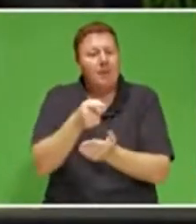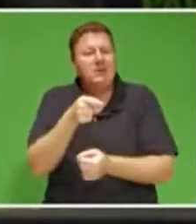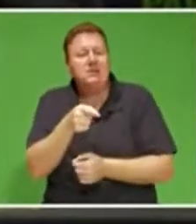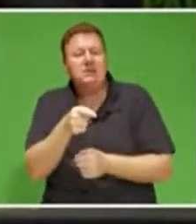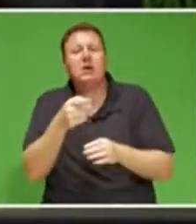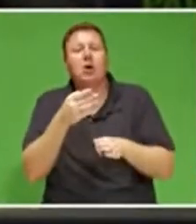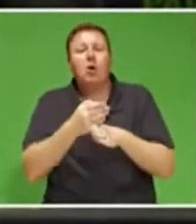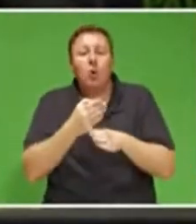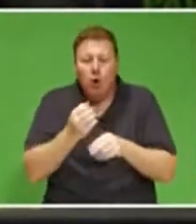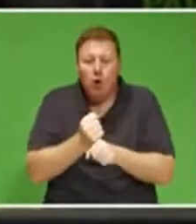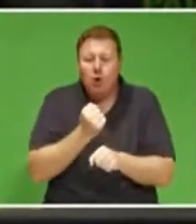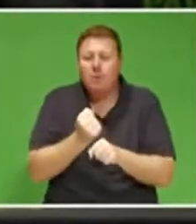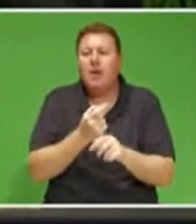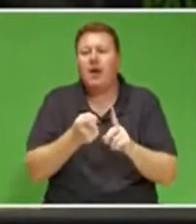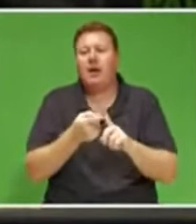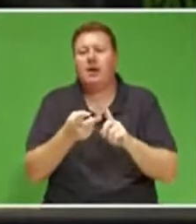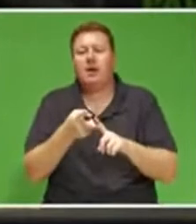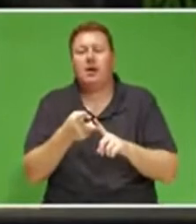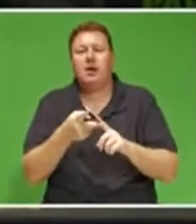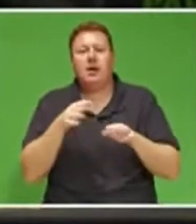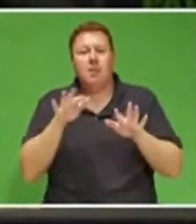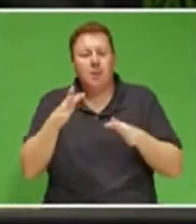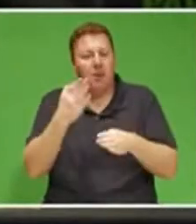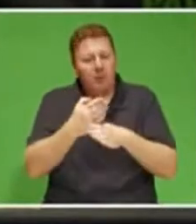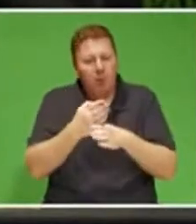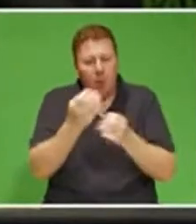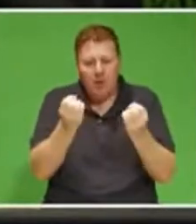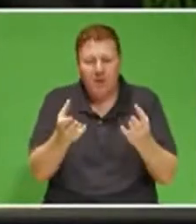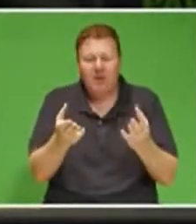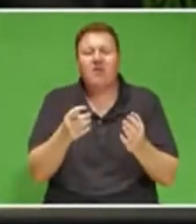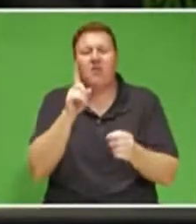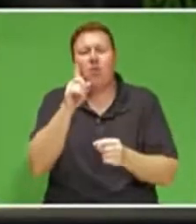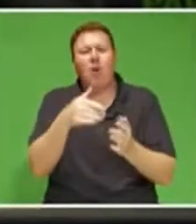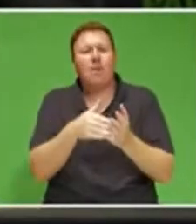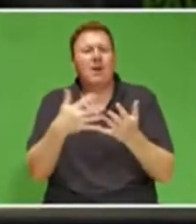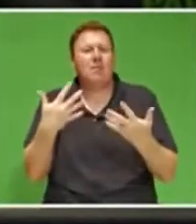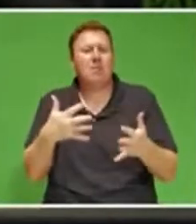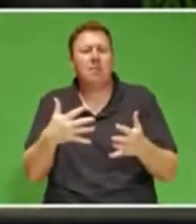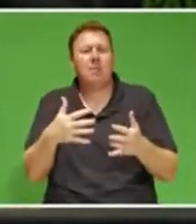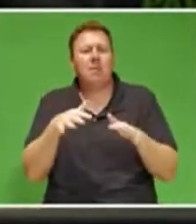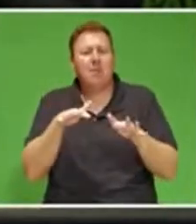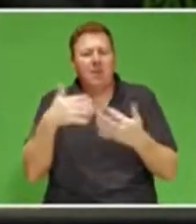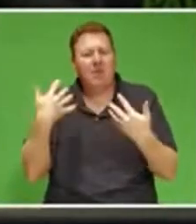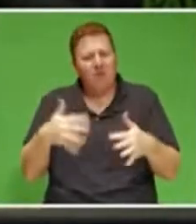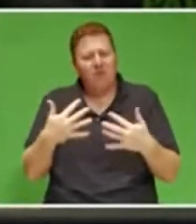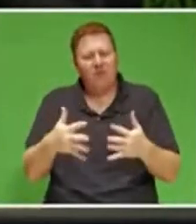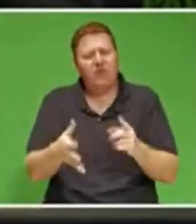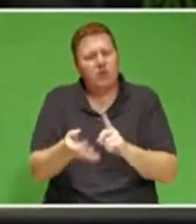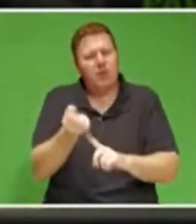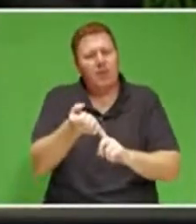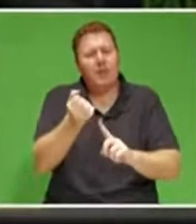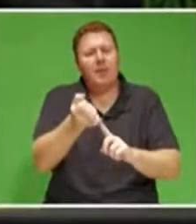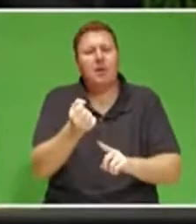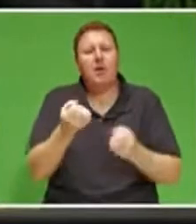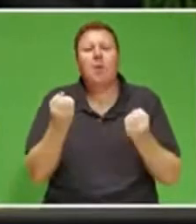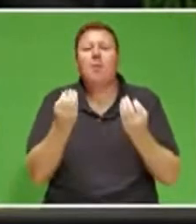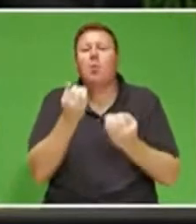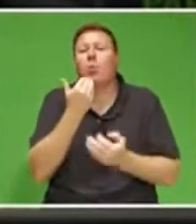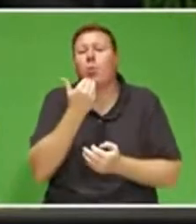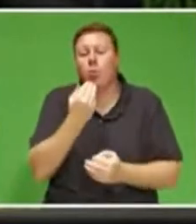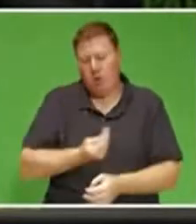opportunities for 1 million people to date, most of whom are young people.